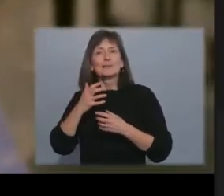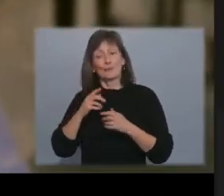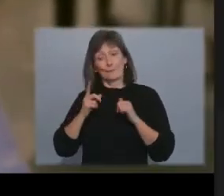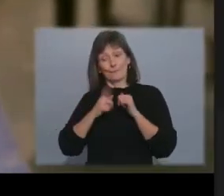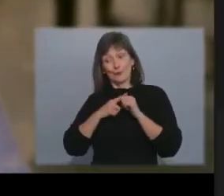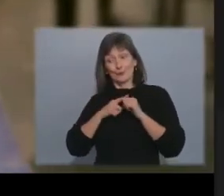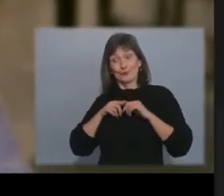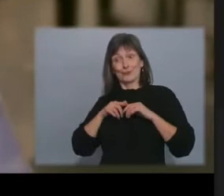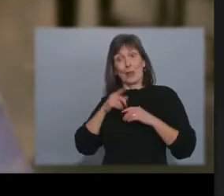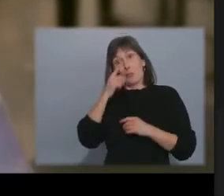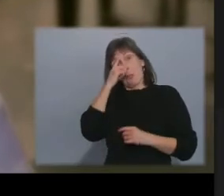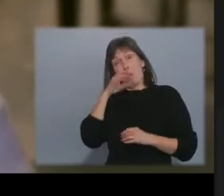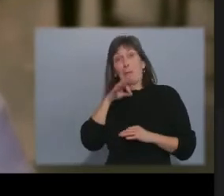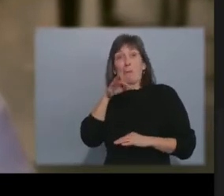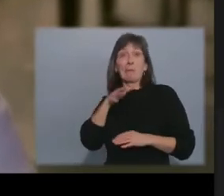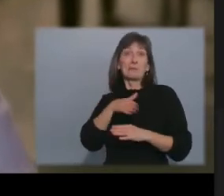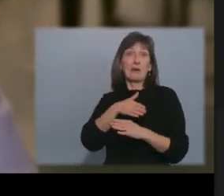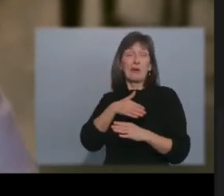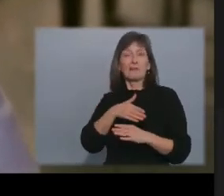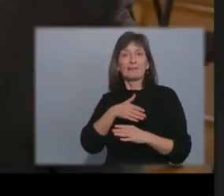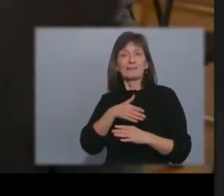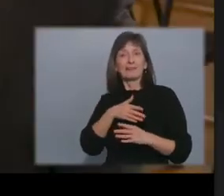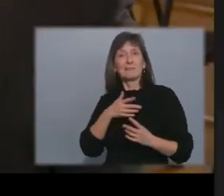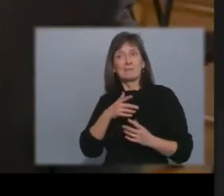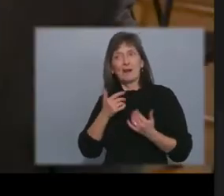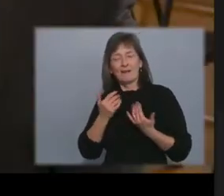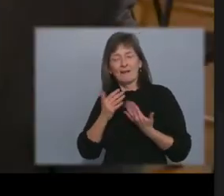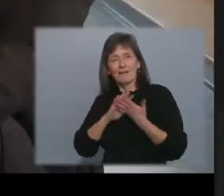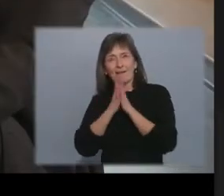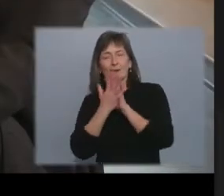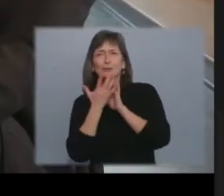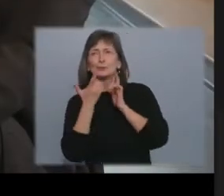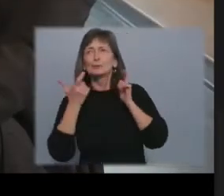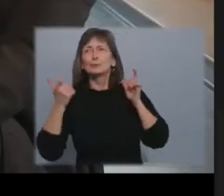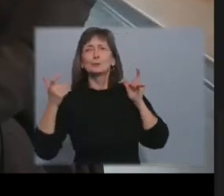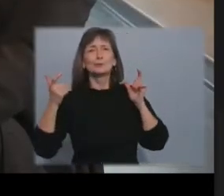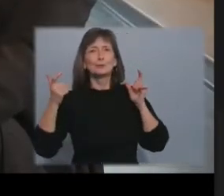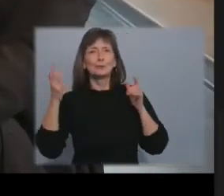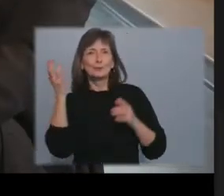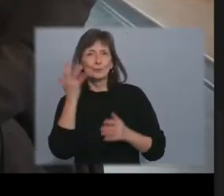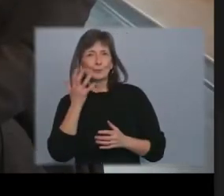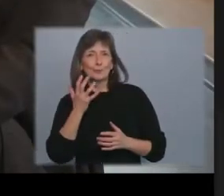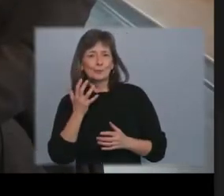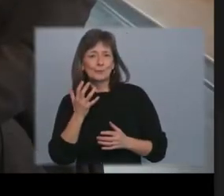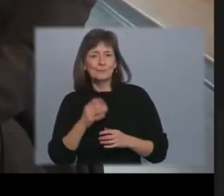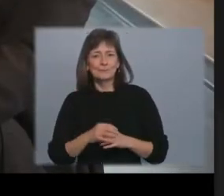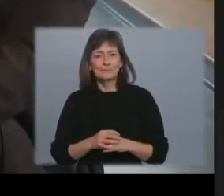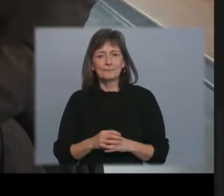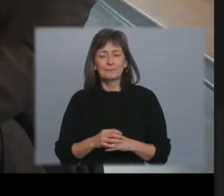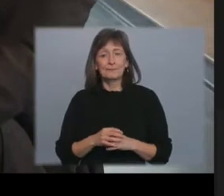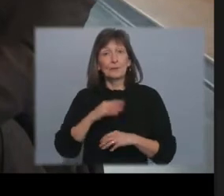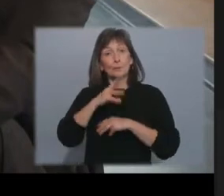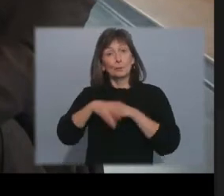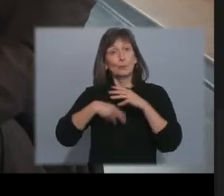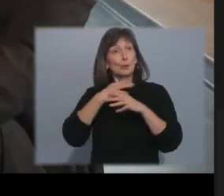your first ideas the world has changed the world is about critical thinking can you adapt to the